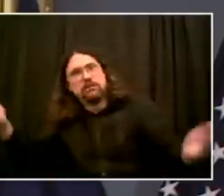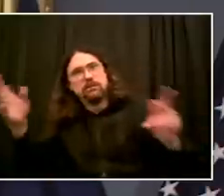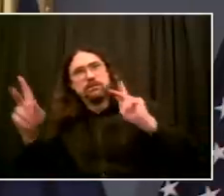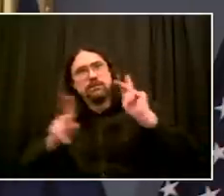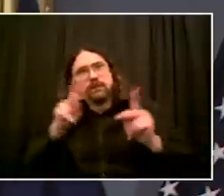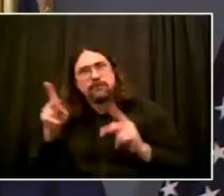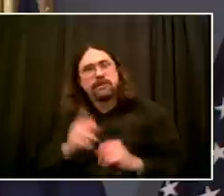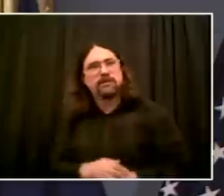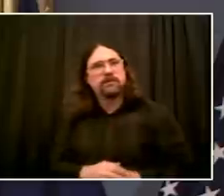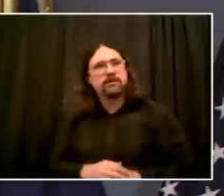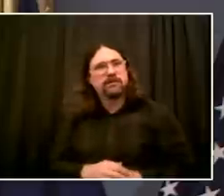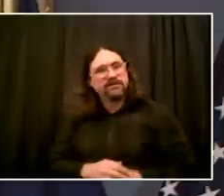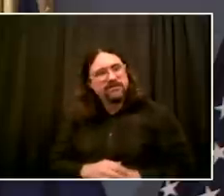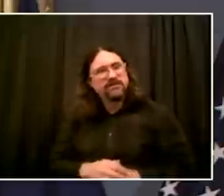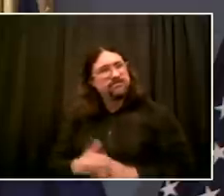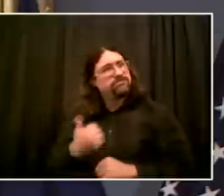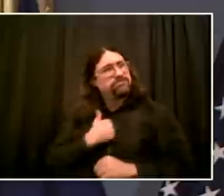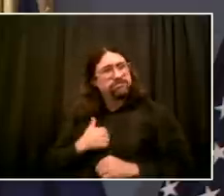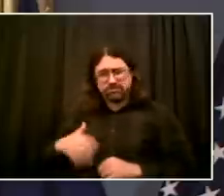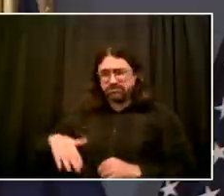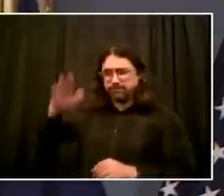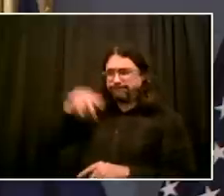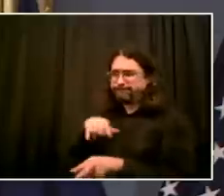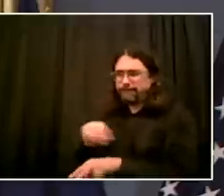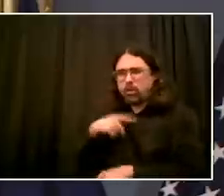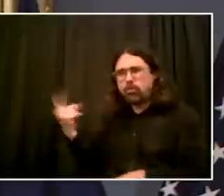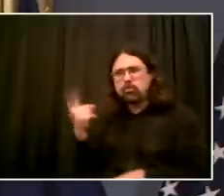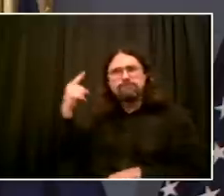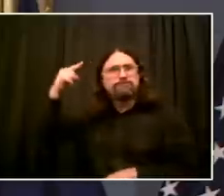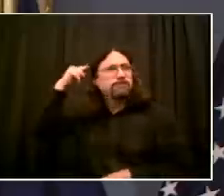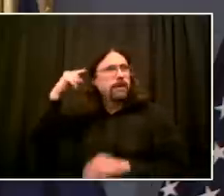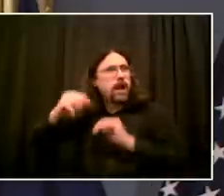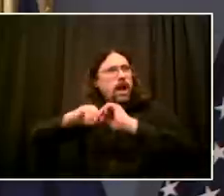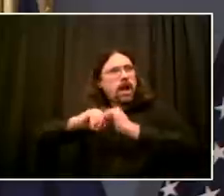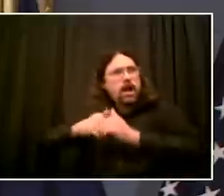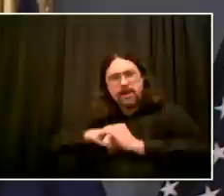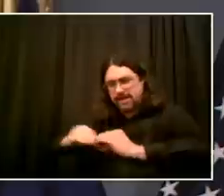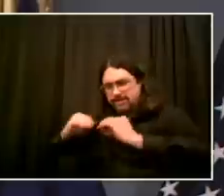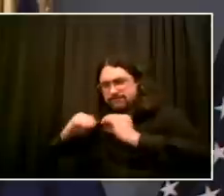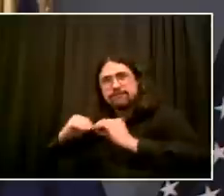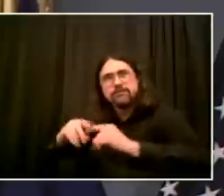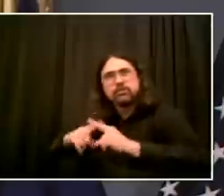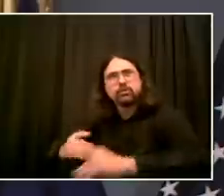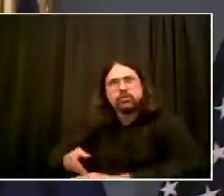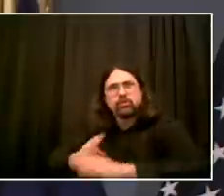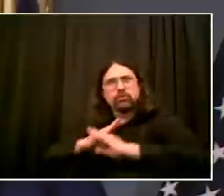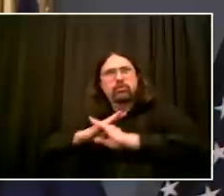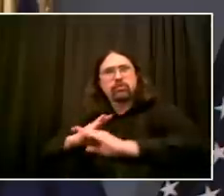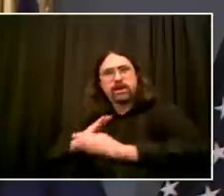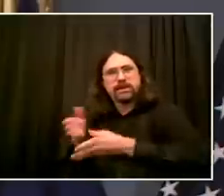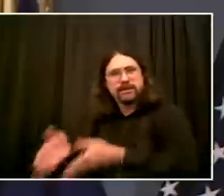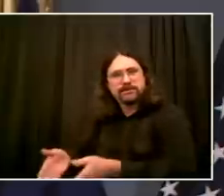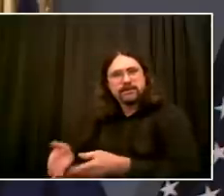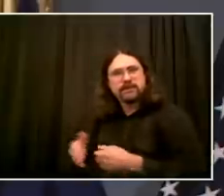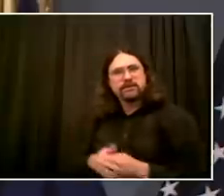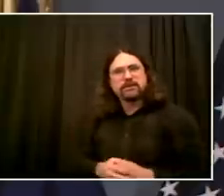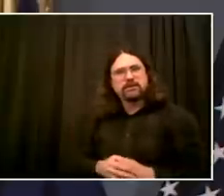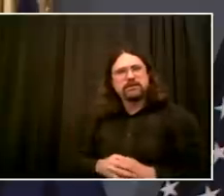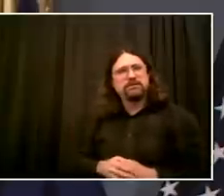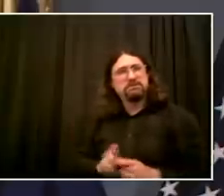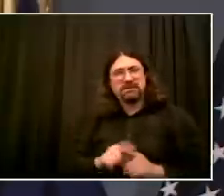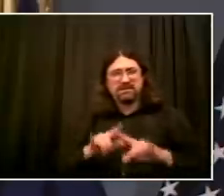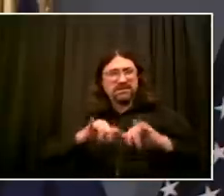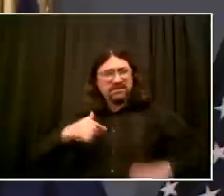I had to sit down with him, with my wife, Shirlane, and explain to him the world he was going to experience. That's a reality, too.